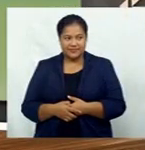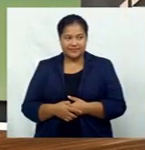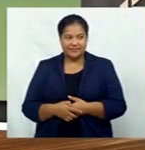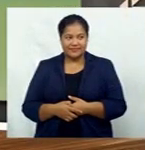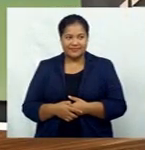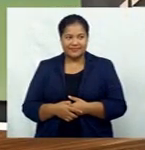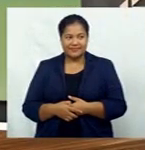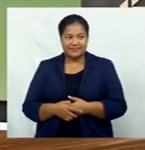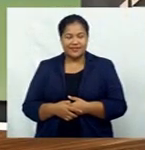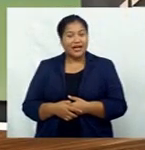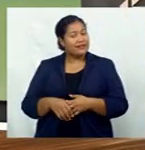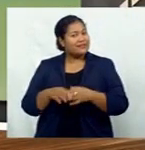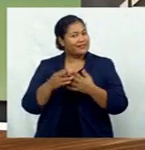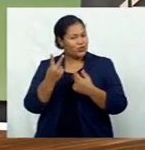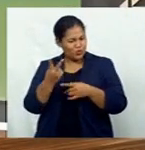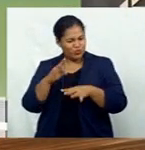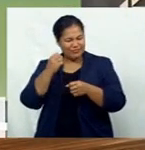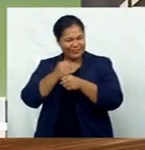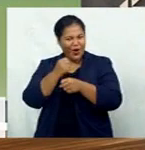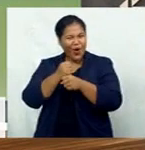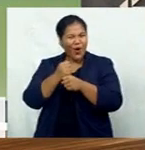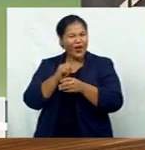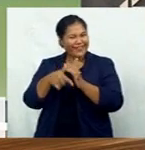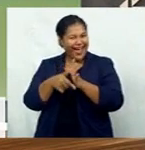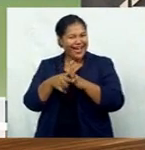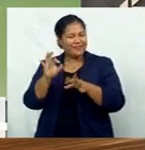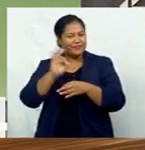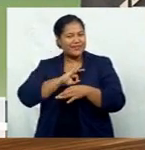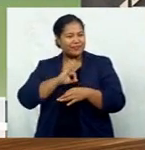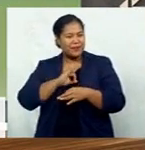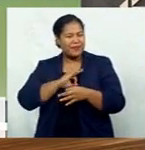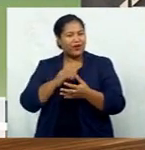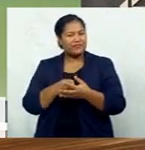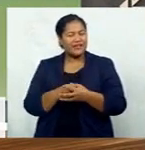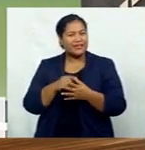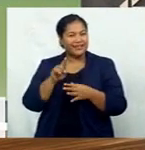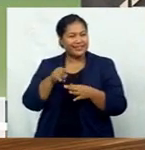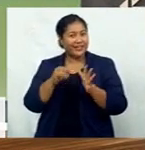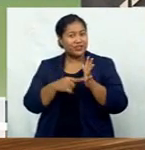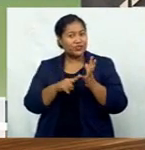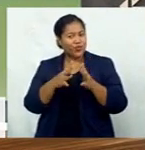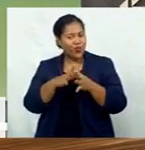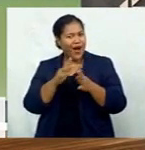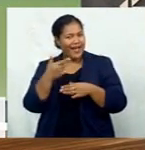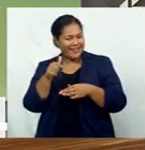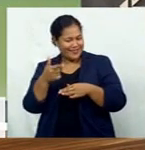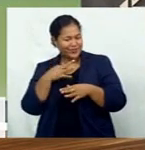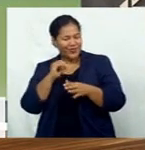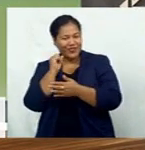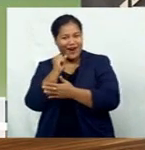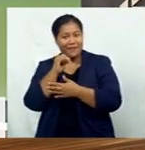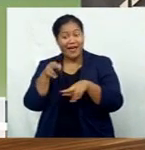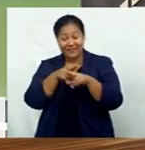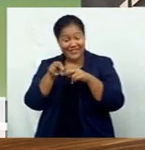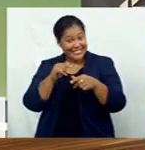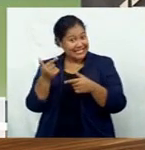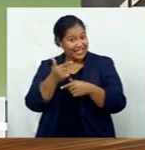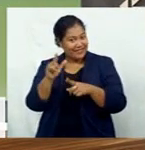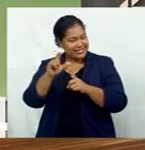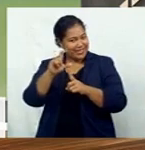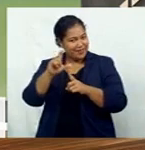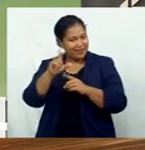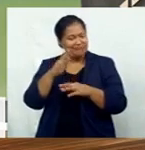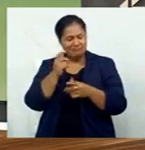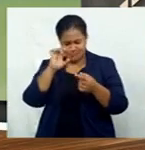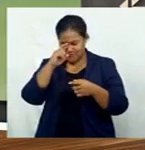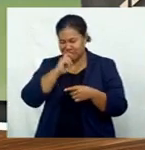Duel Olympic gold medalist Jerry Tuwai has mapped his plans for life after rugby. The Fiji Sevens captain promises he will